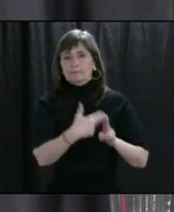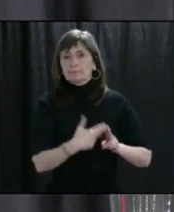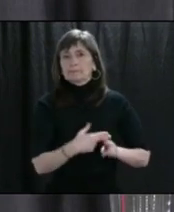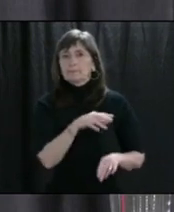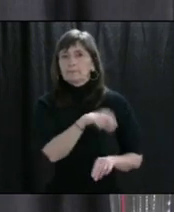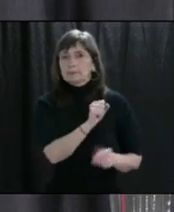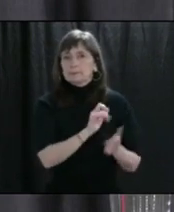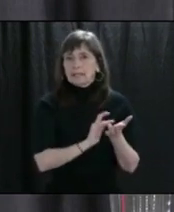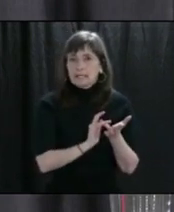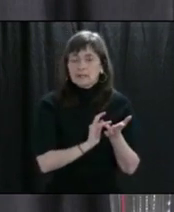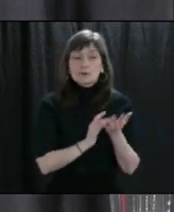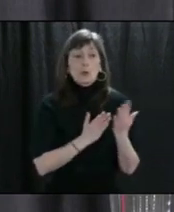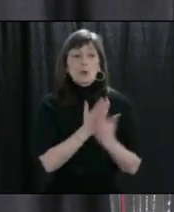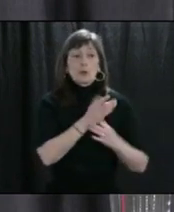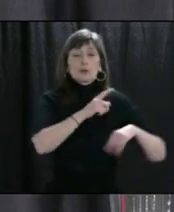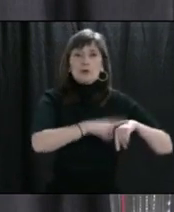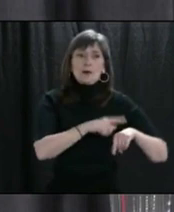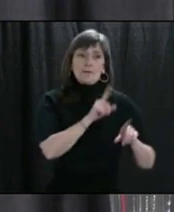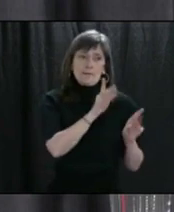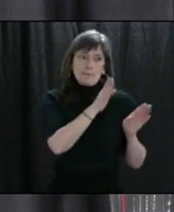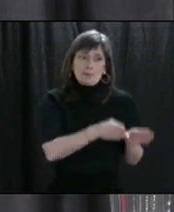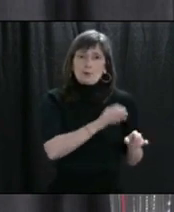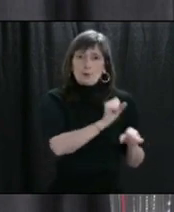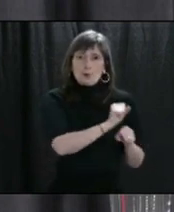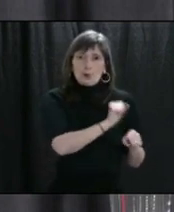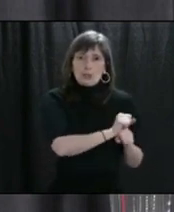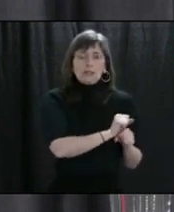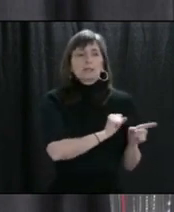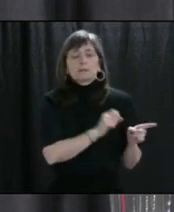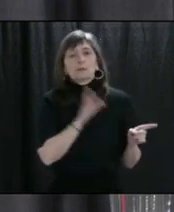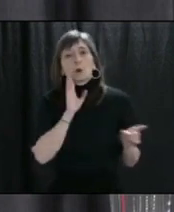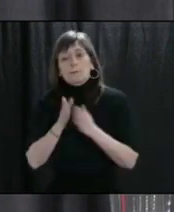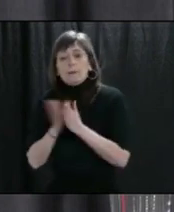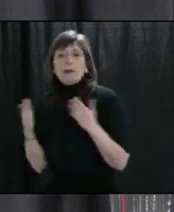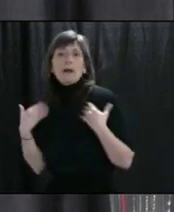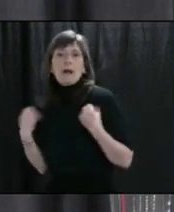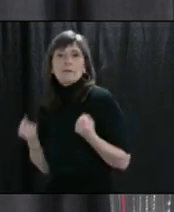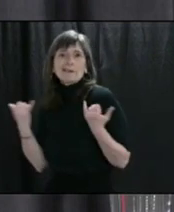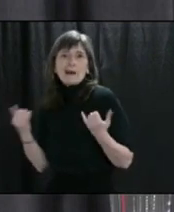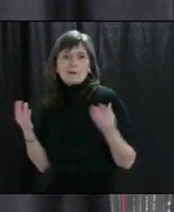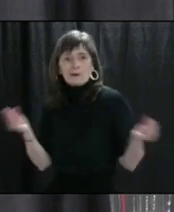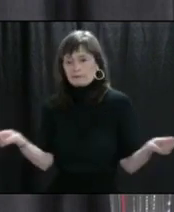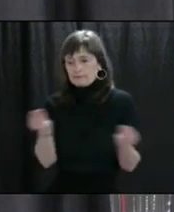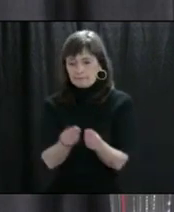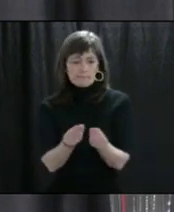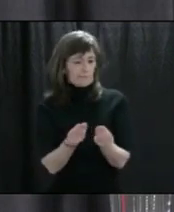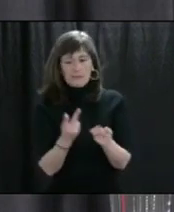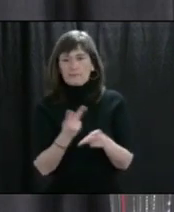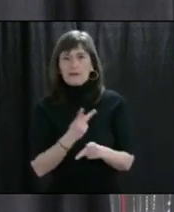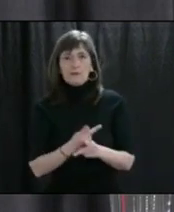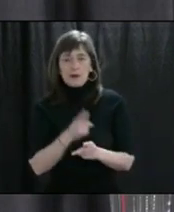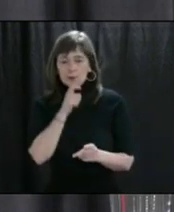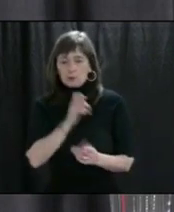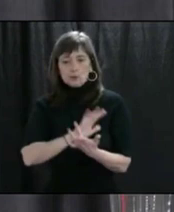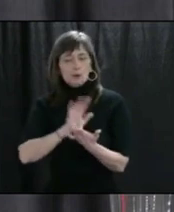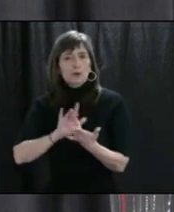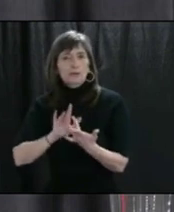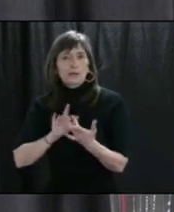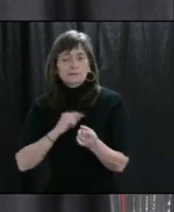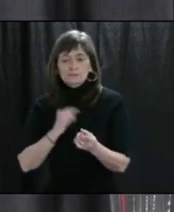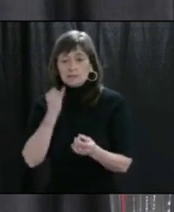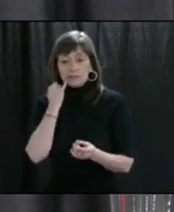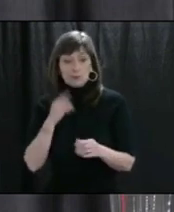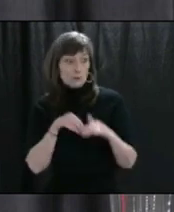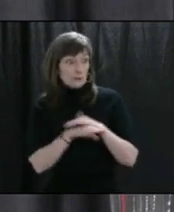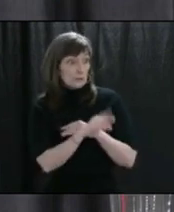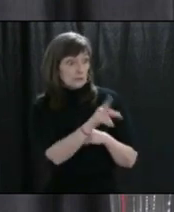time the individual worked. That would be dealt with through public health. And again, if anybody has been there and